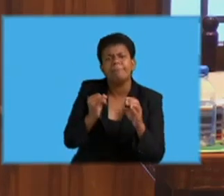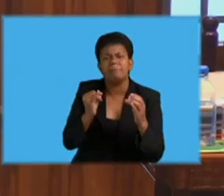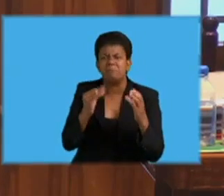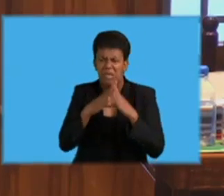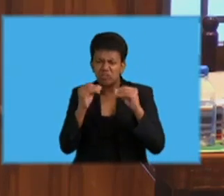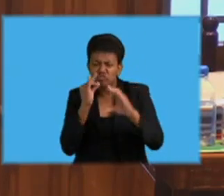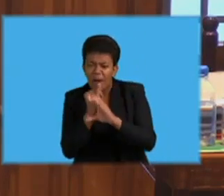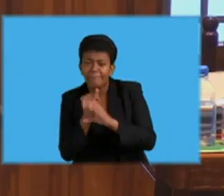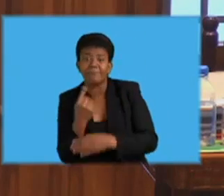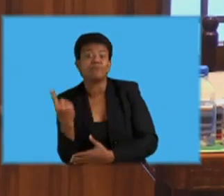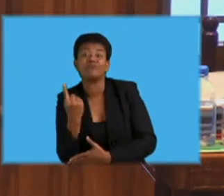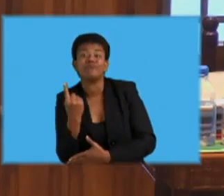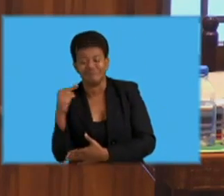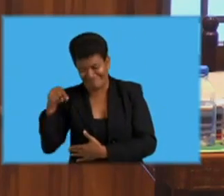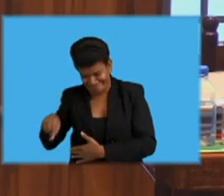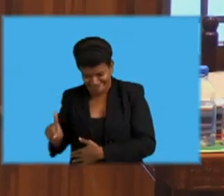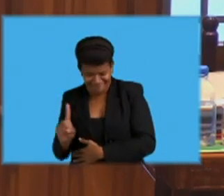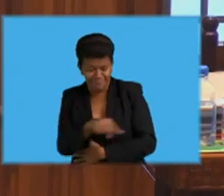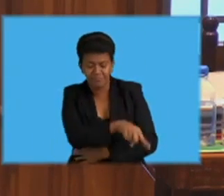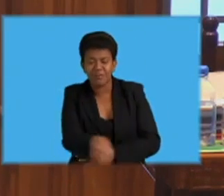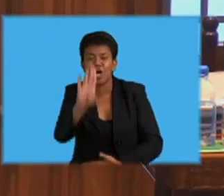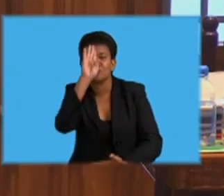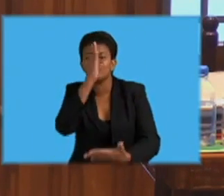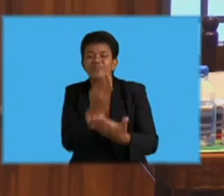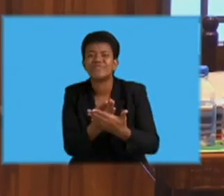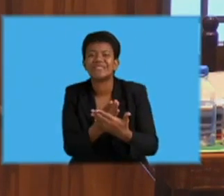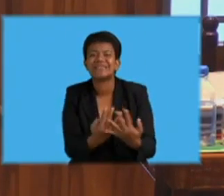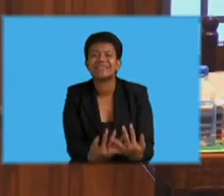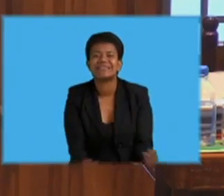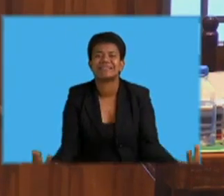during such visits.